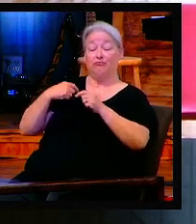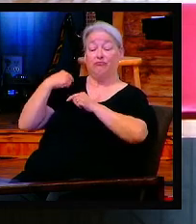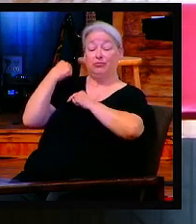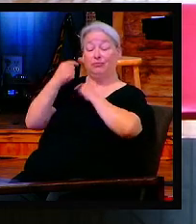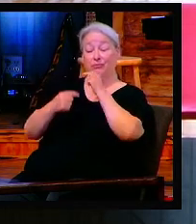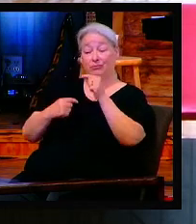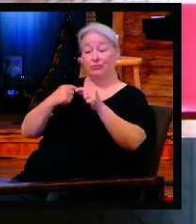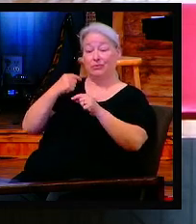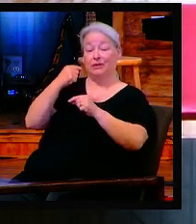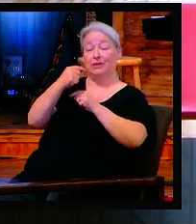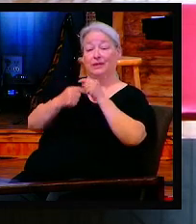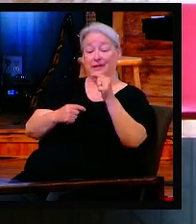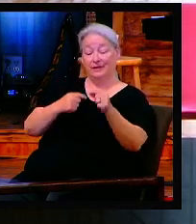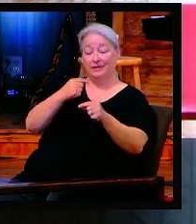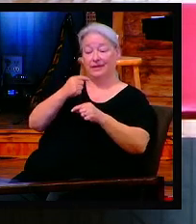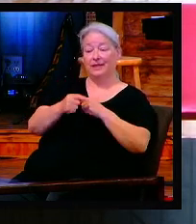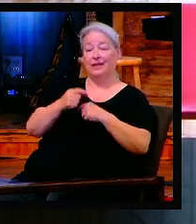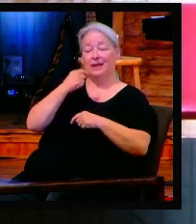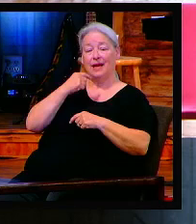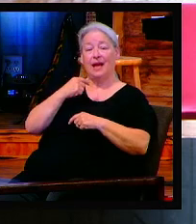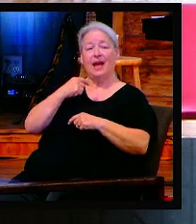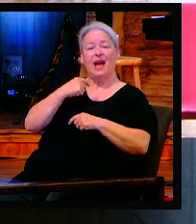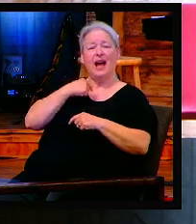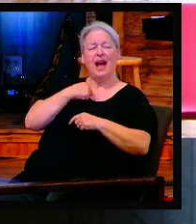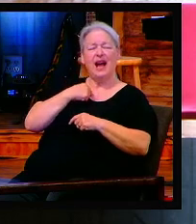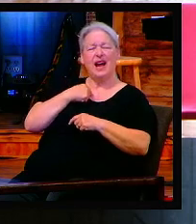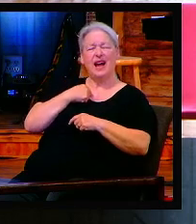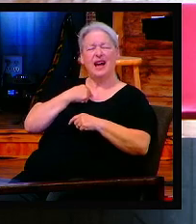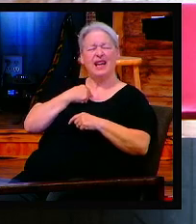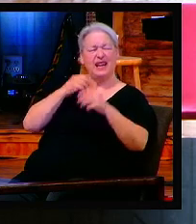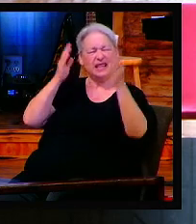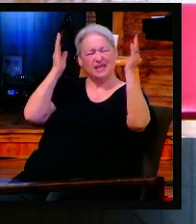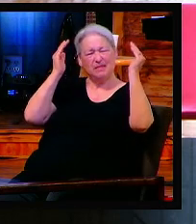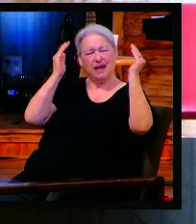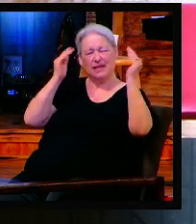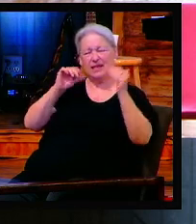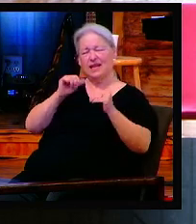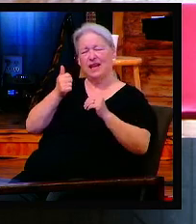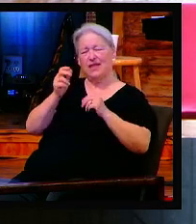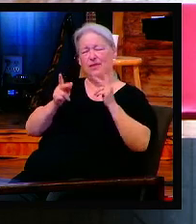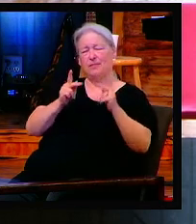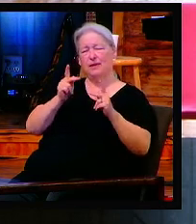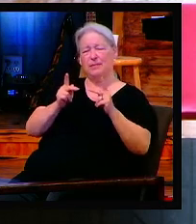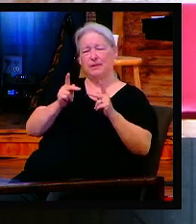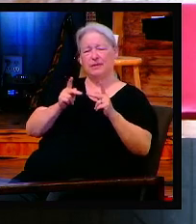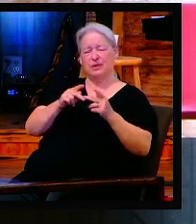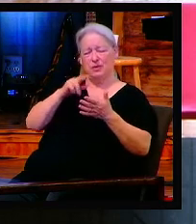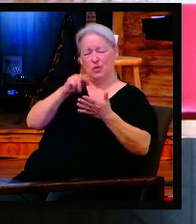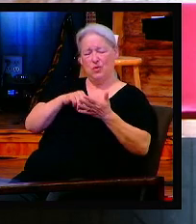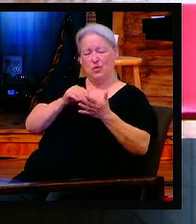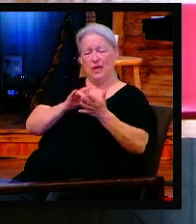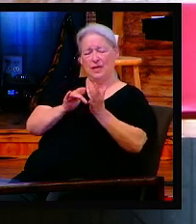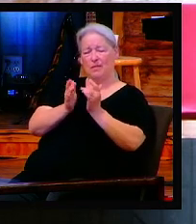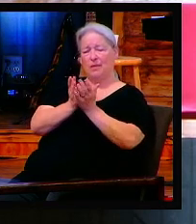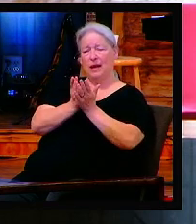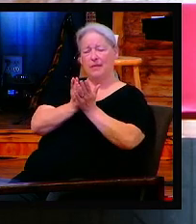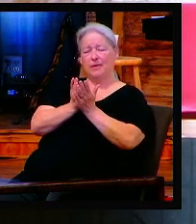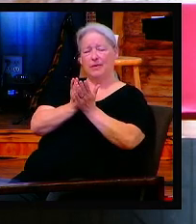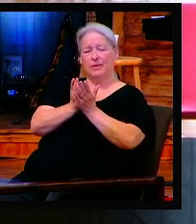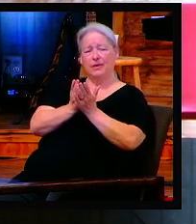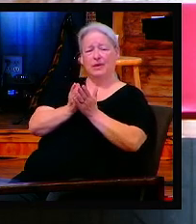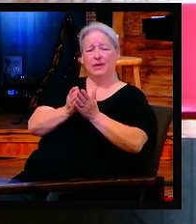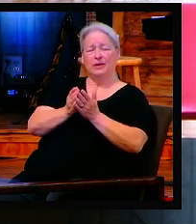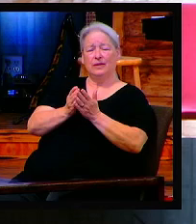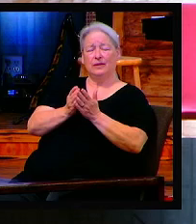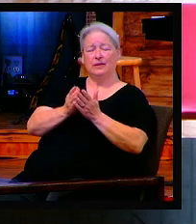expecting other people to read the Bible to me. I was expecting other people to preach and teach me as I expected other people to pray over the food and I didn't want